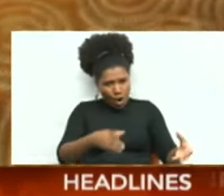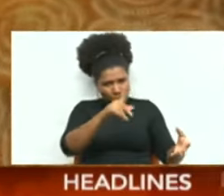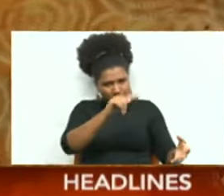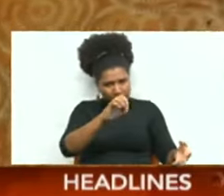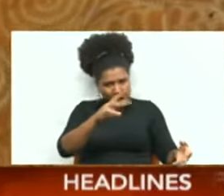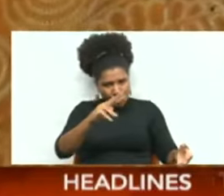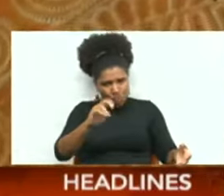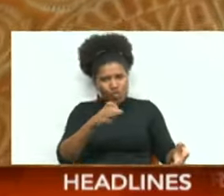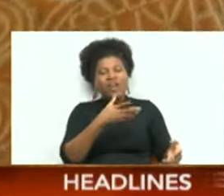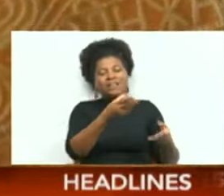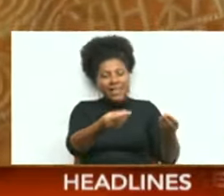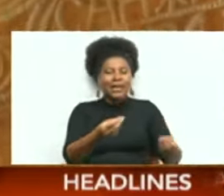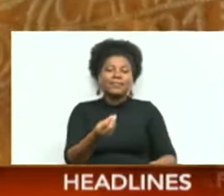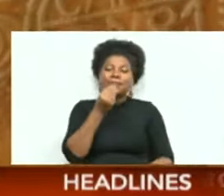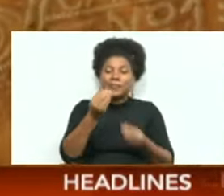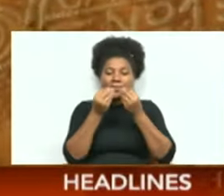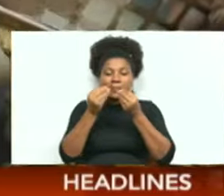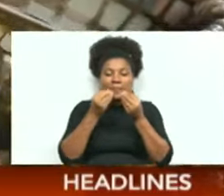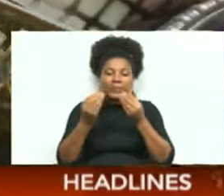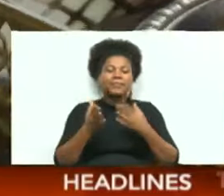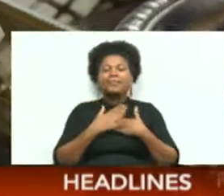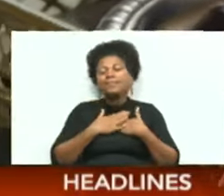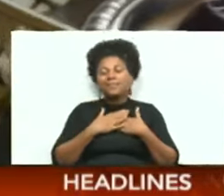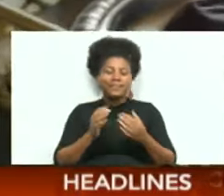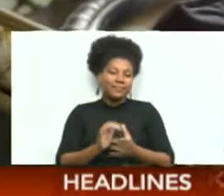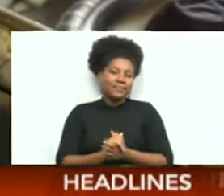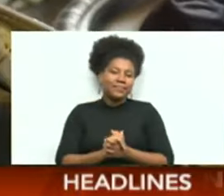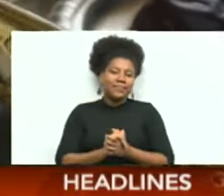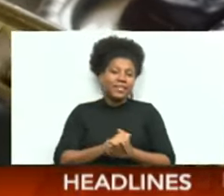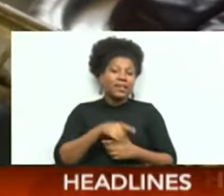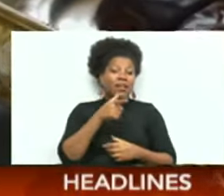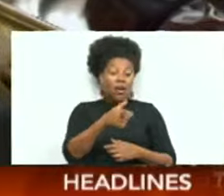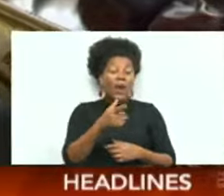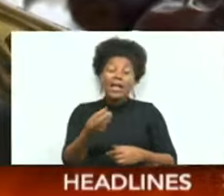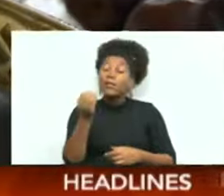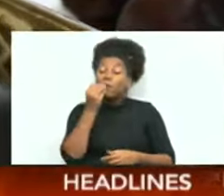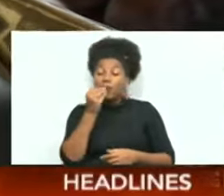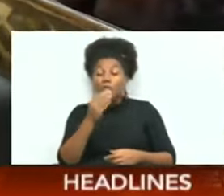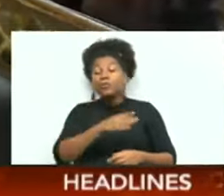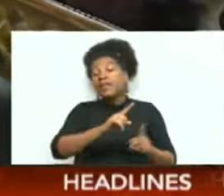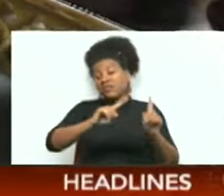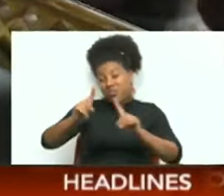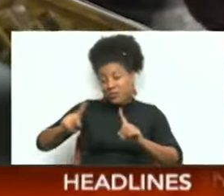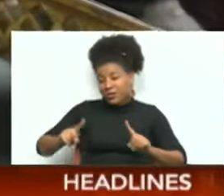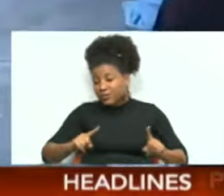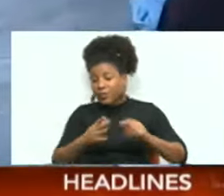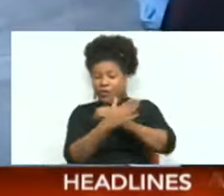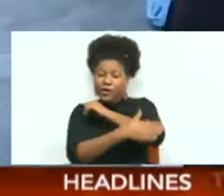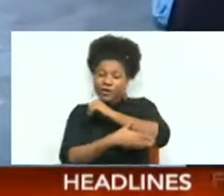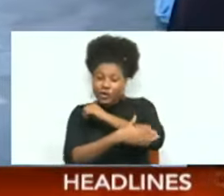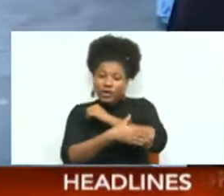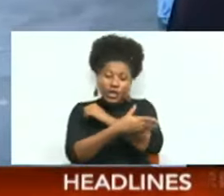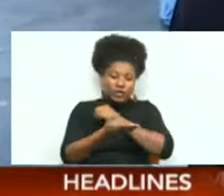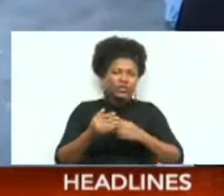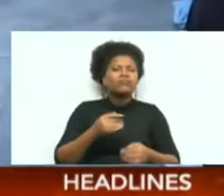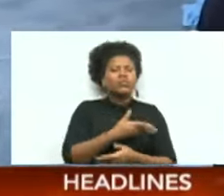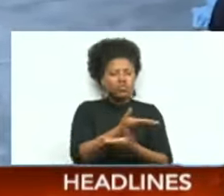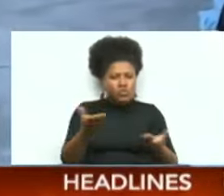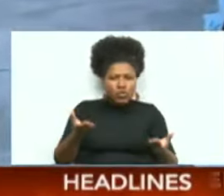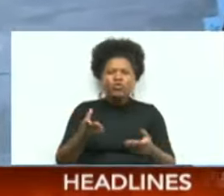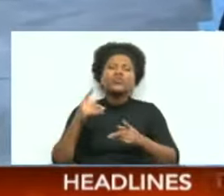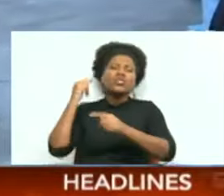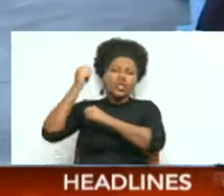is relished during Ramadan. And while the food may differ from country to country, so too do the